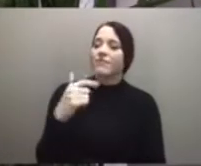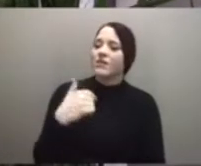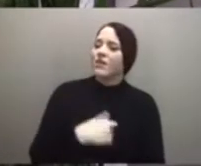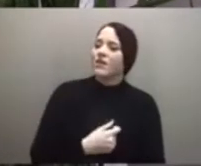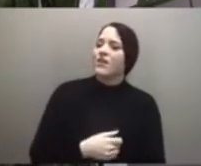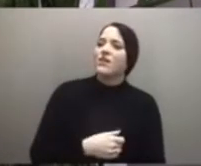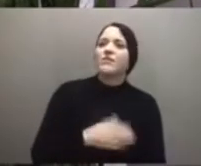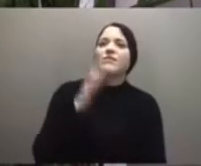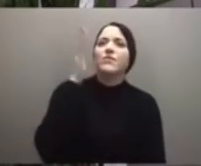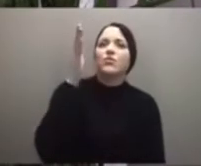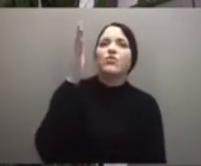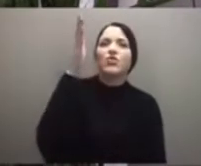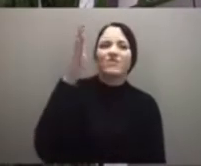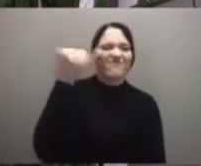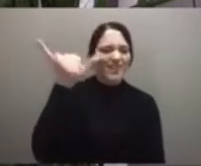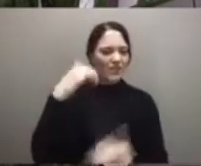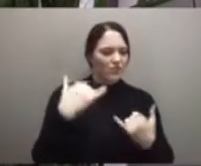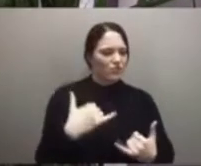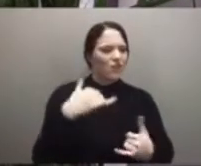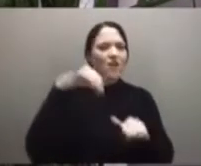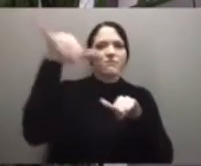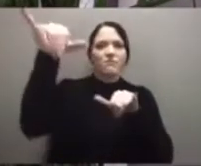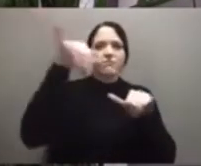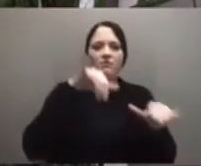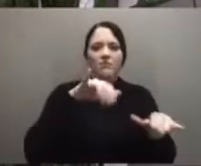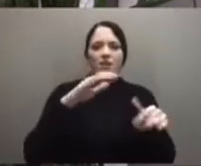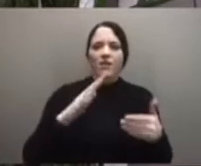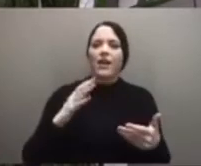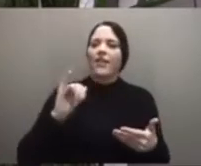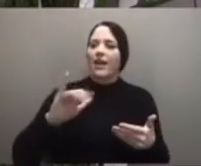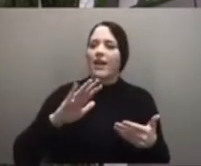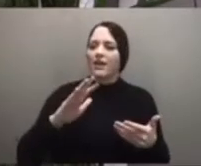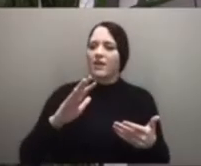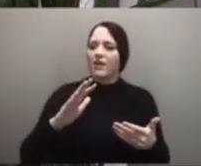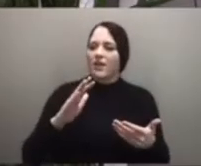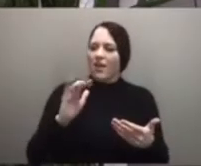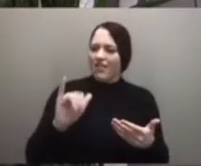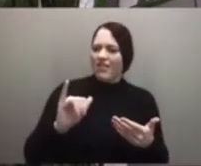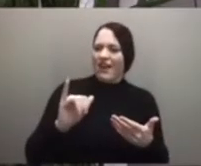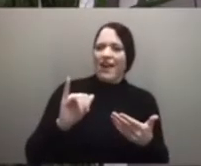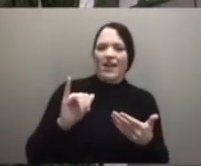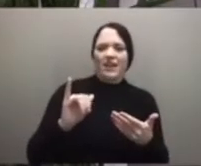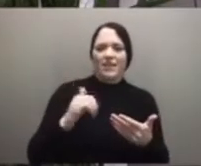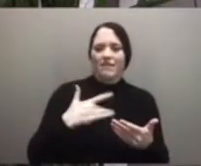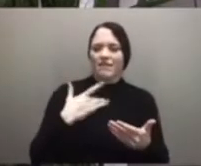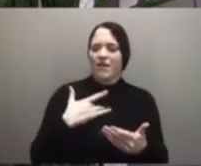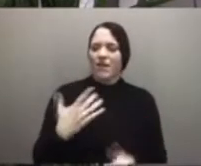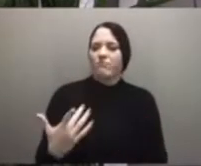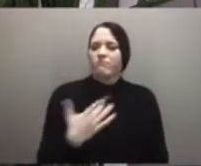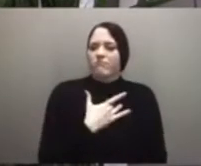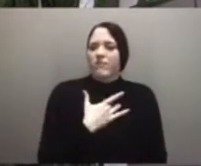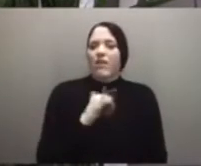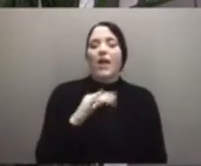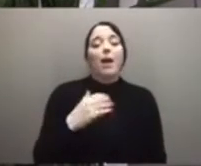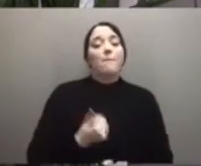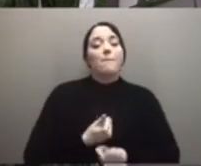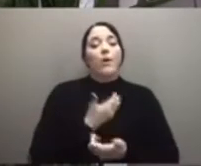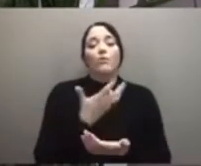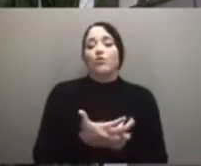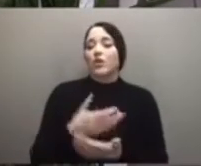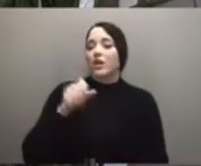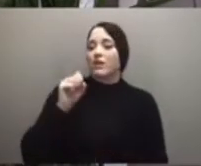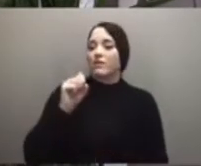the companion of Sophia Wisdom. The poetry of Sirach, chapter 24, tells us of